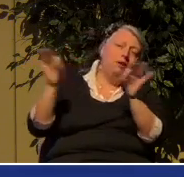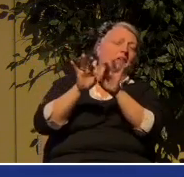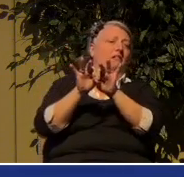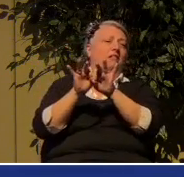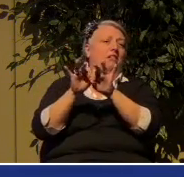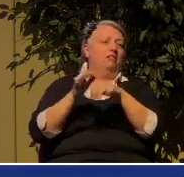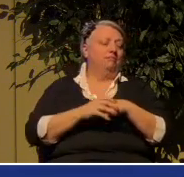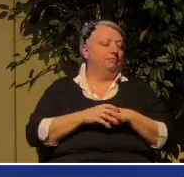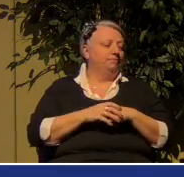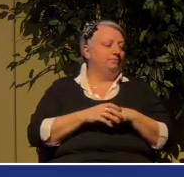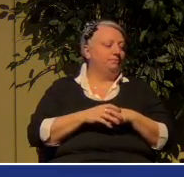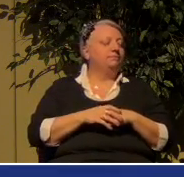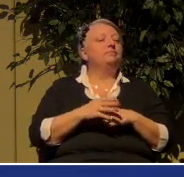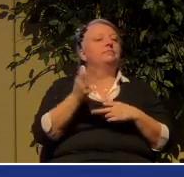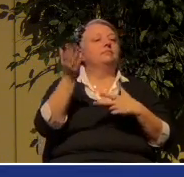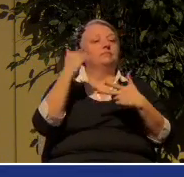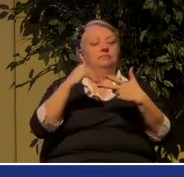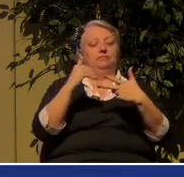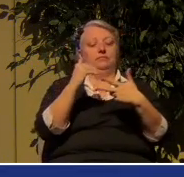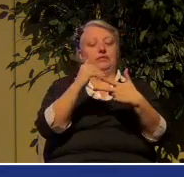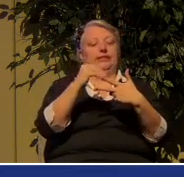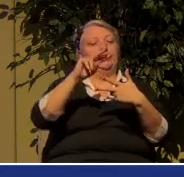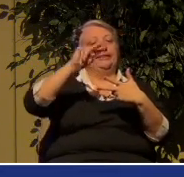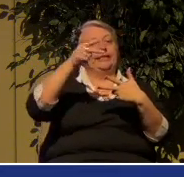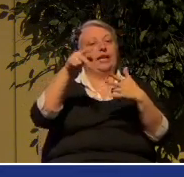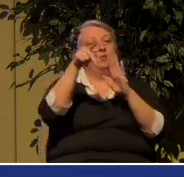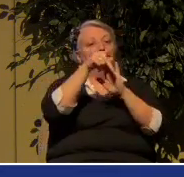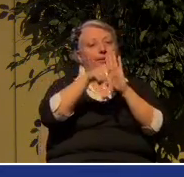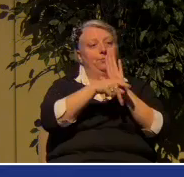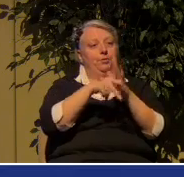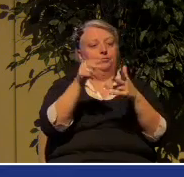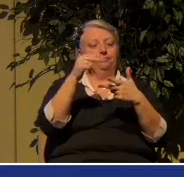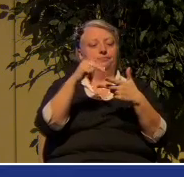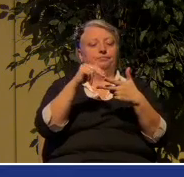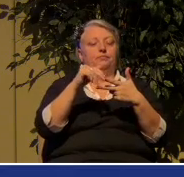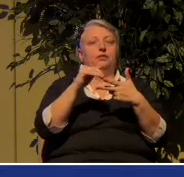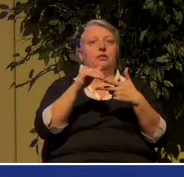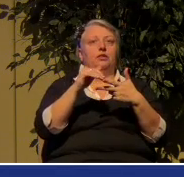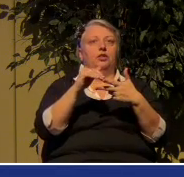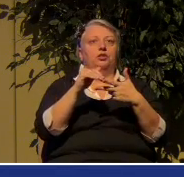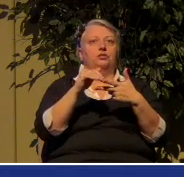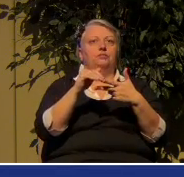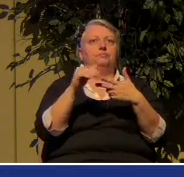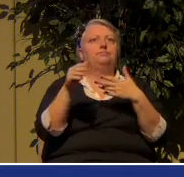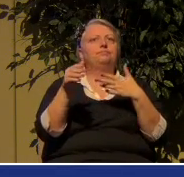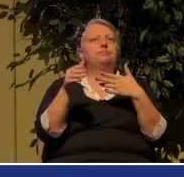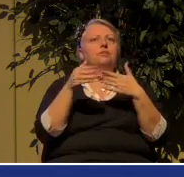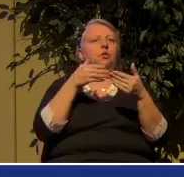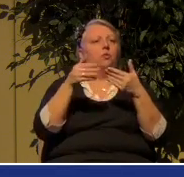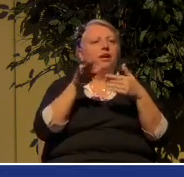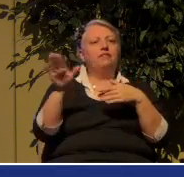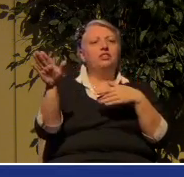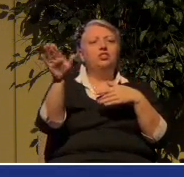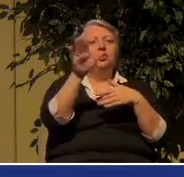Second principle I want to share with you is that whatever interpretation you come up with,